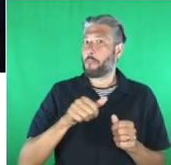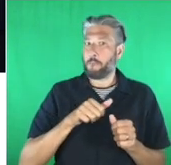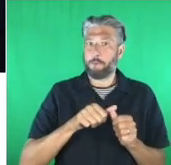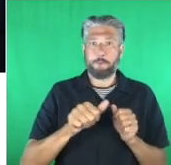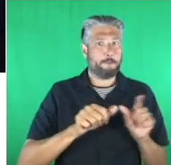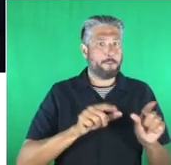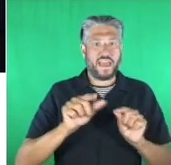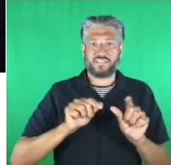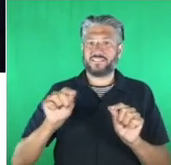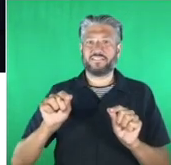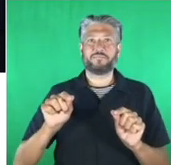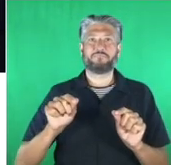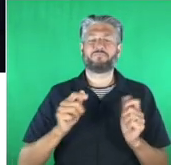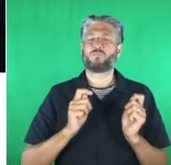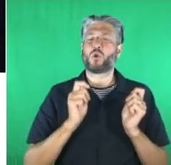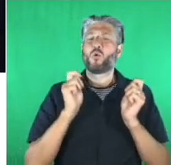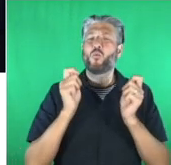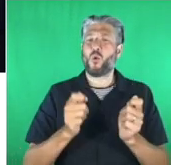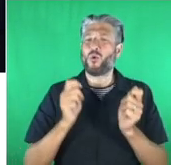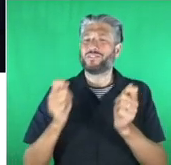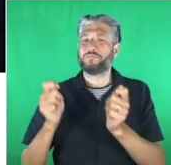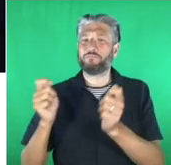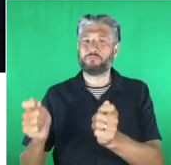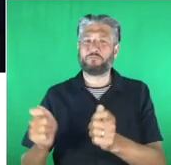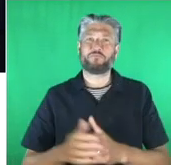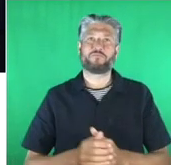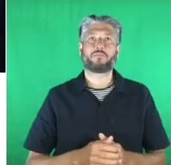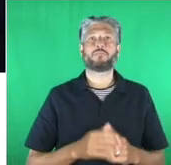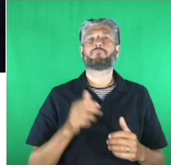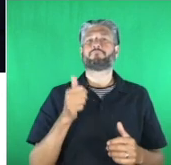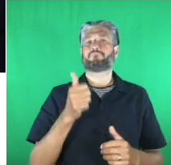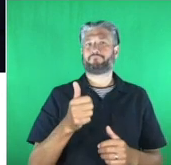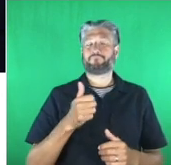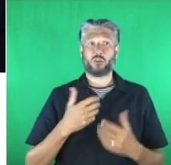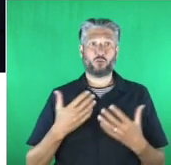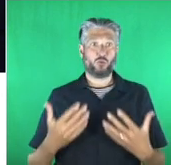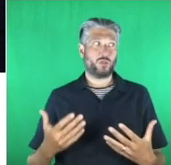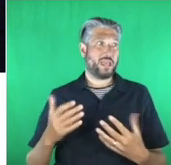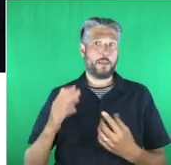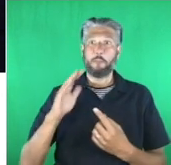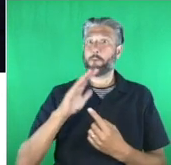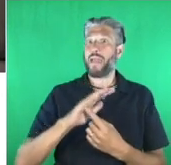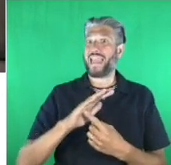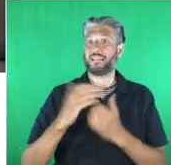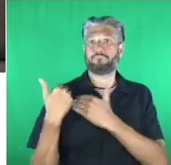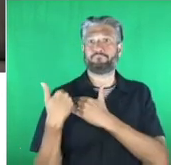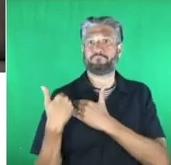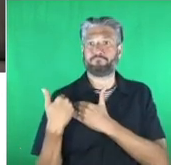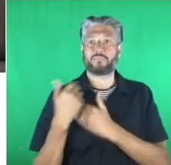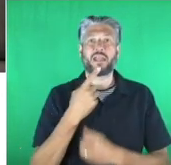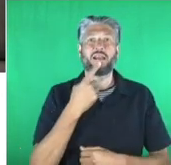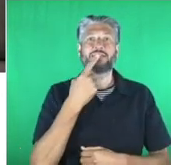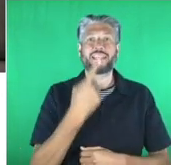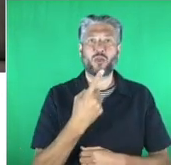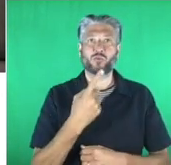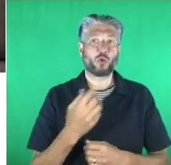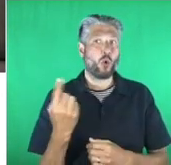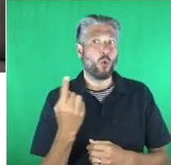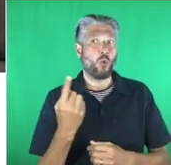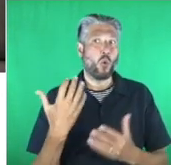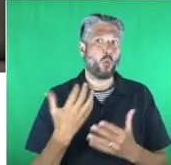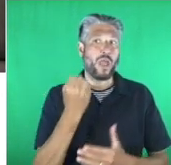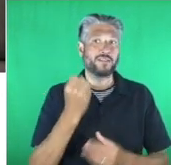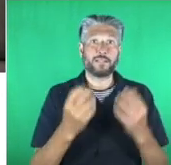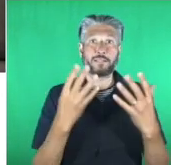and as in previous years our main task here today is to announce the winners in nine different categories that we're going to announce today plus a